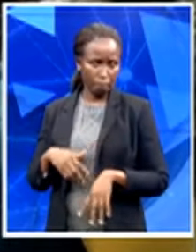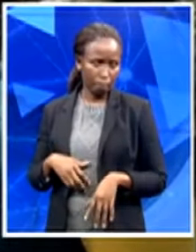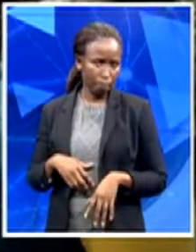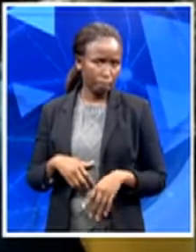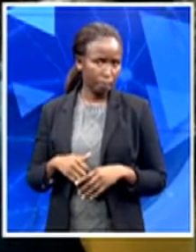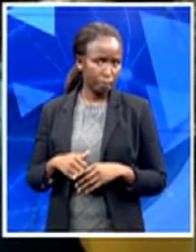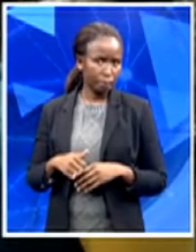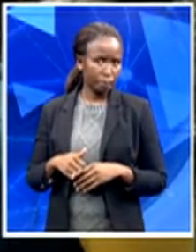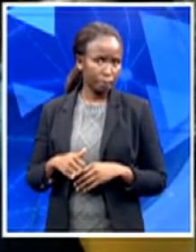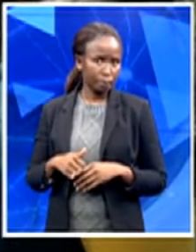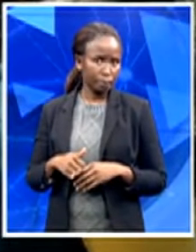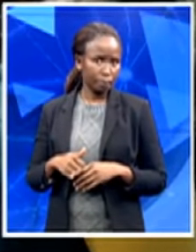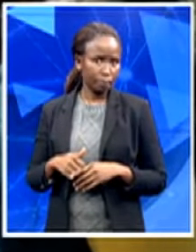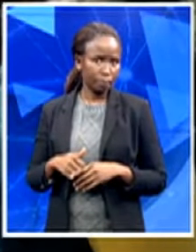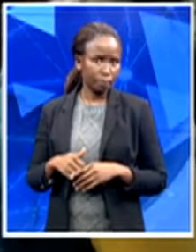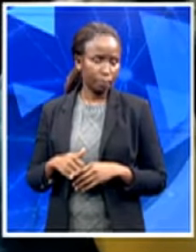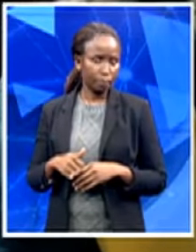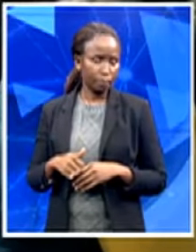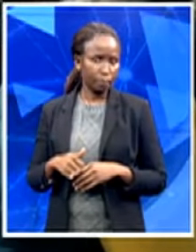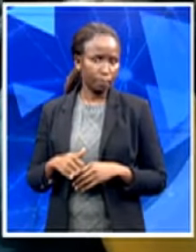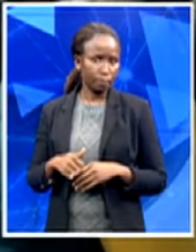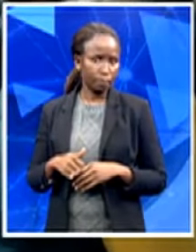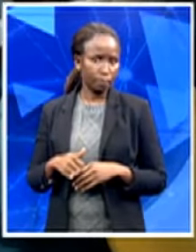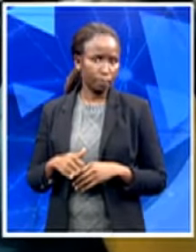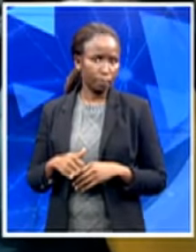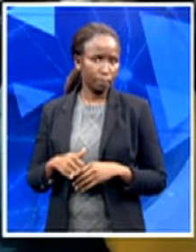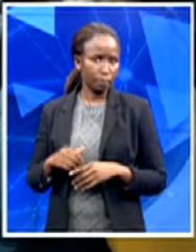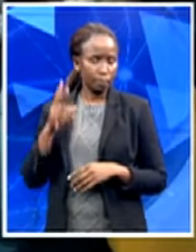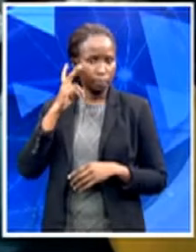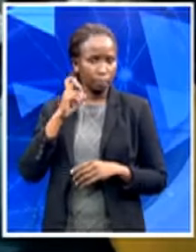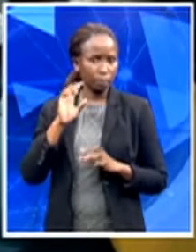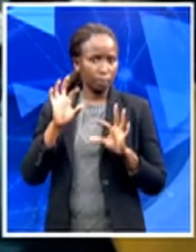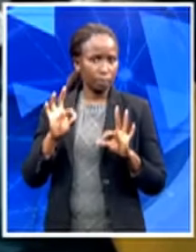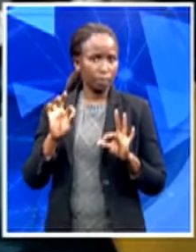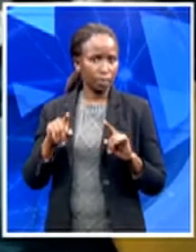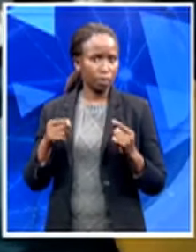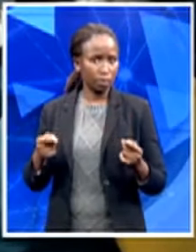They actually take from their families and stuff like that.